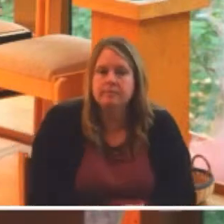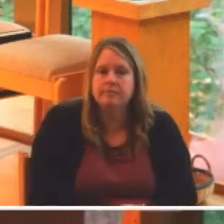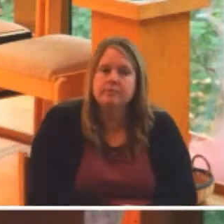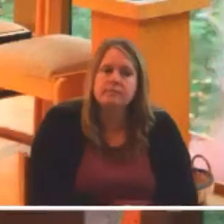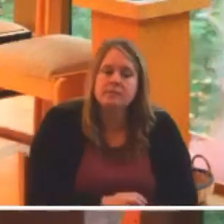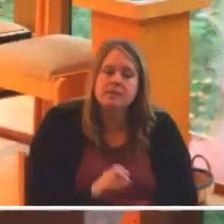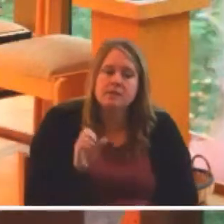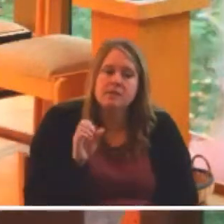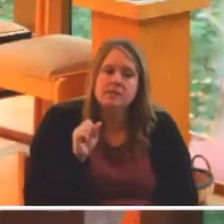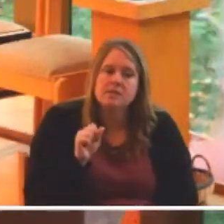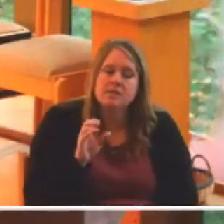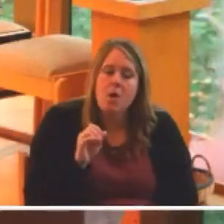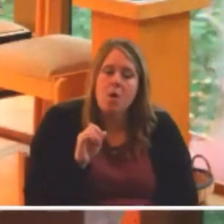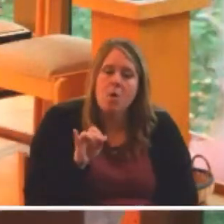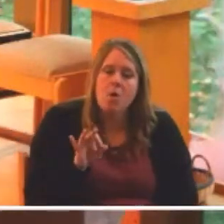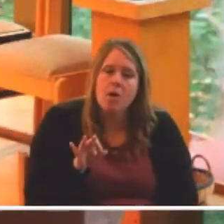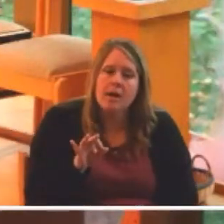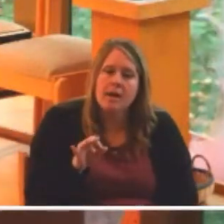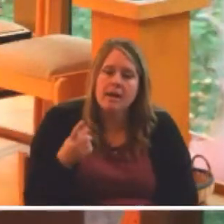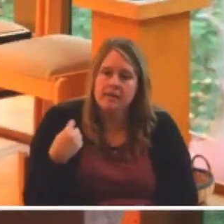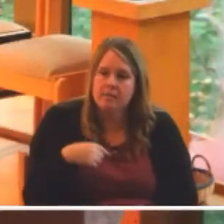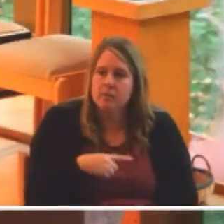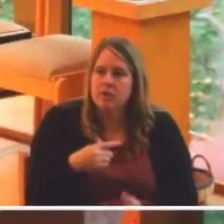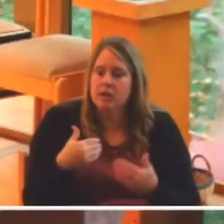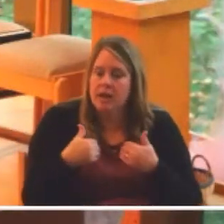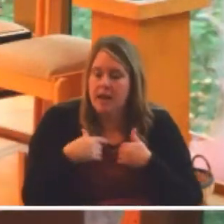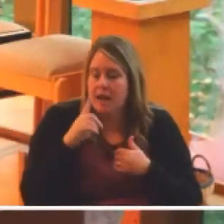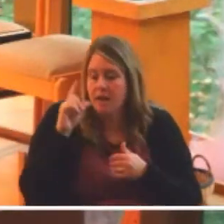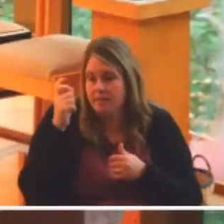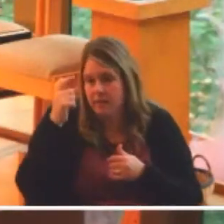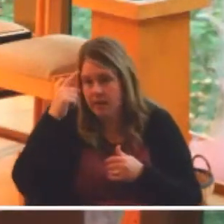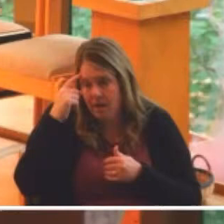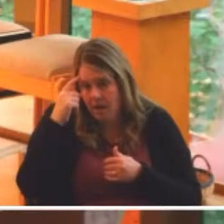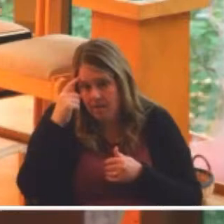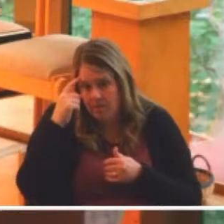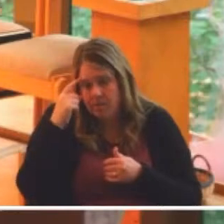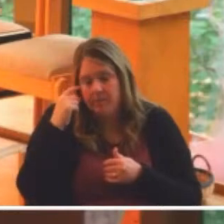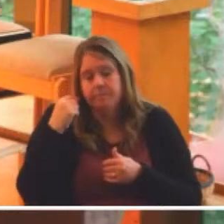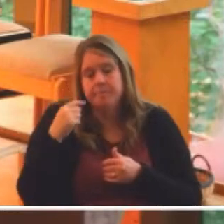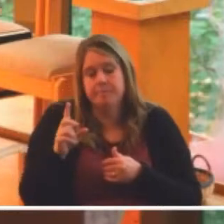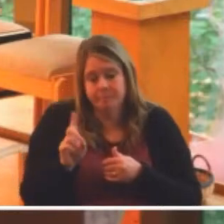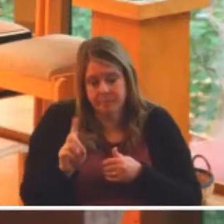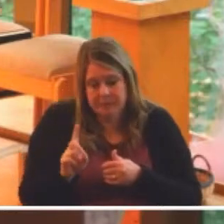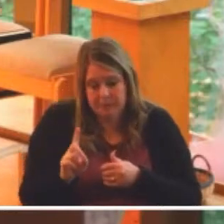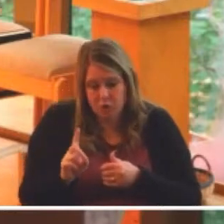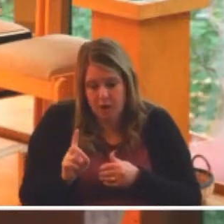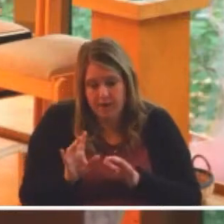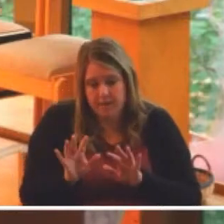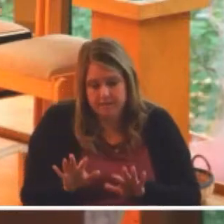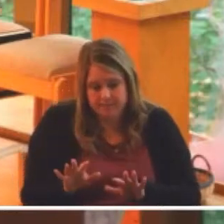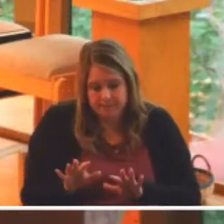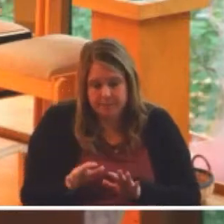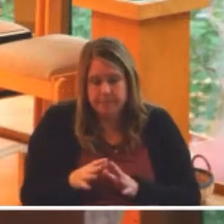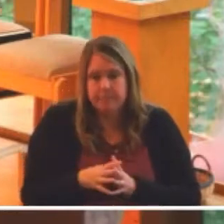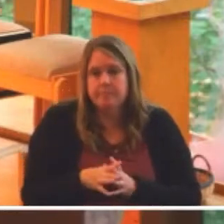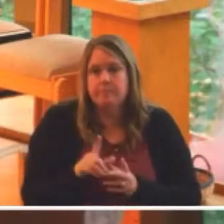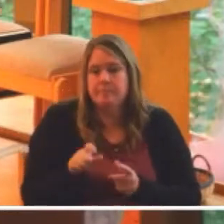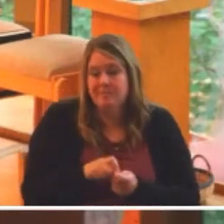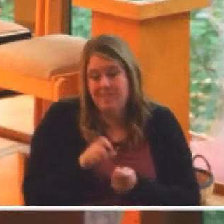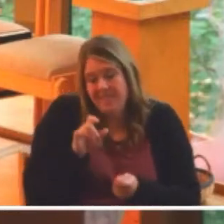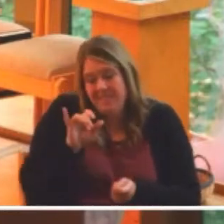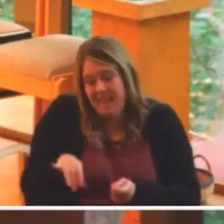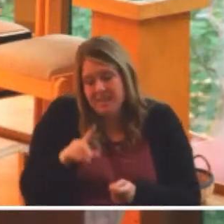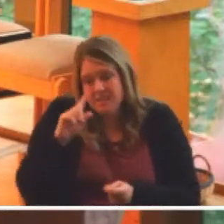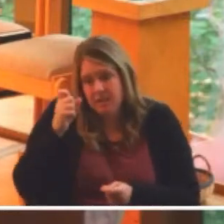And so if we are to have a government, let it be democratic in form, precisely because that's the government that we've